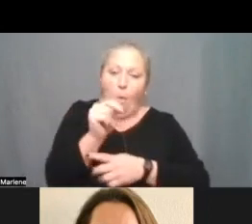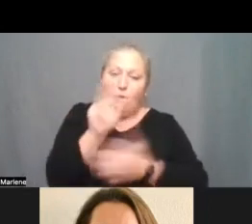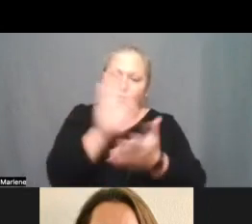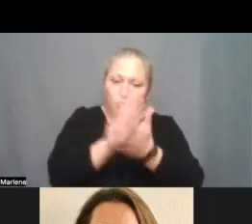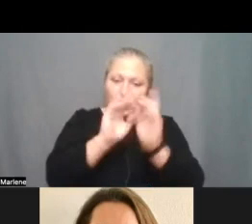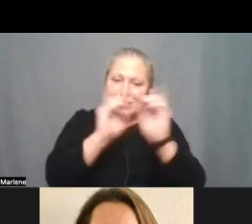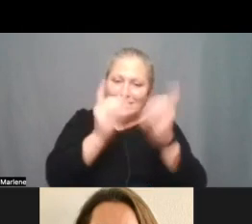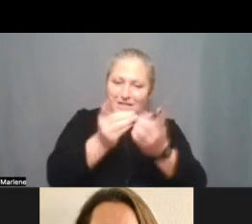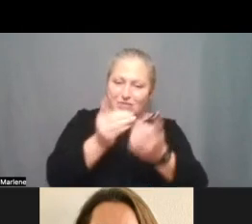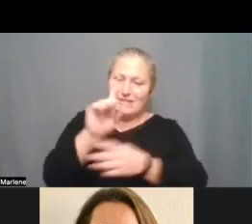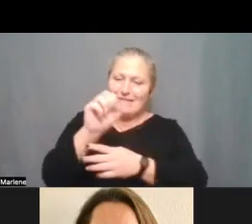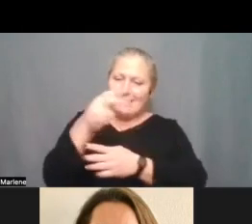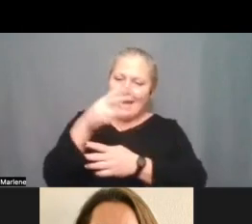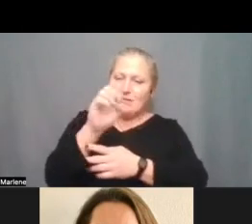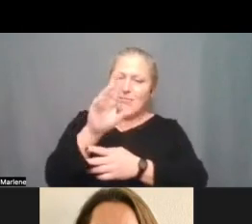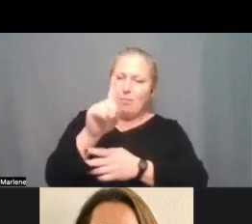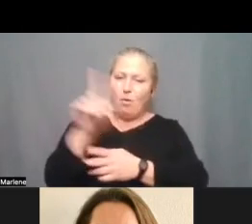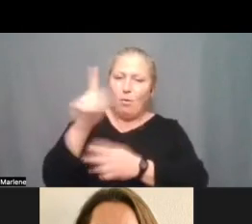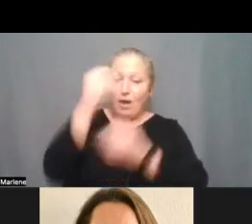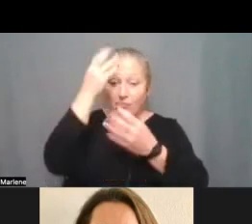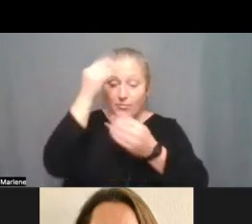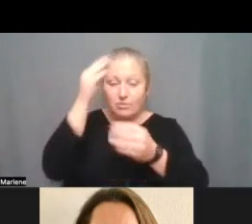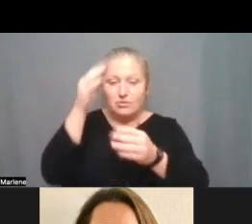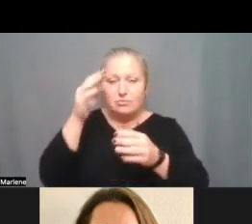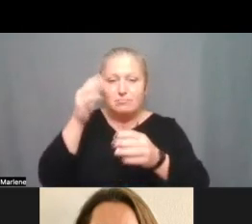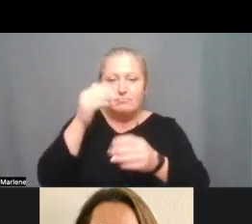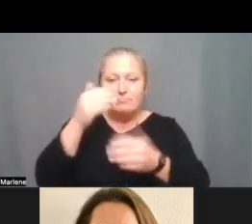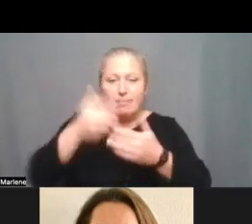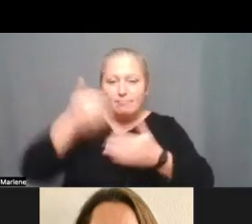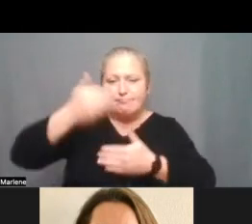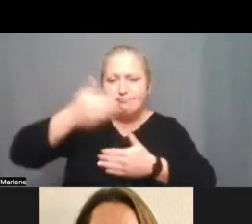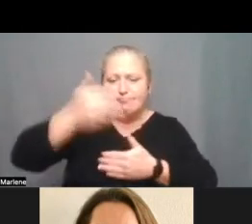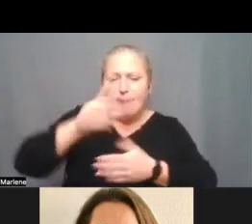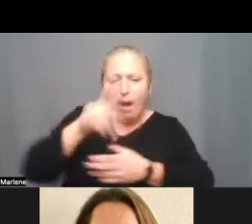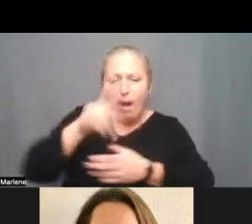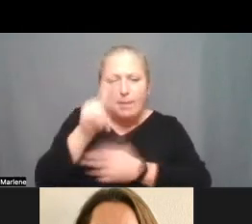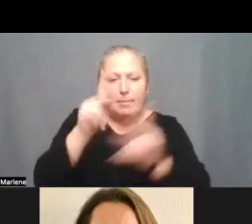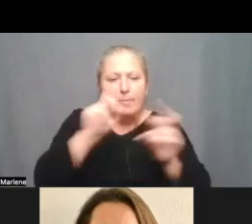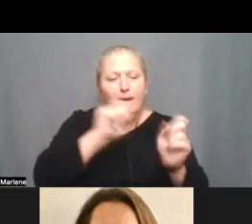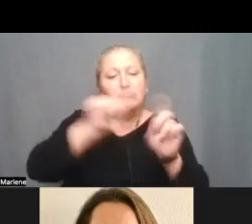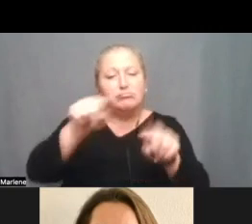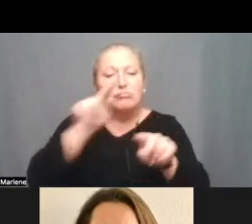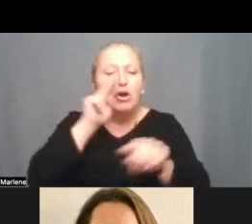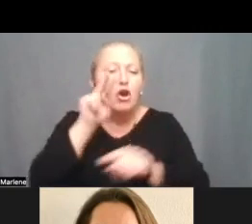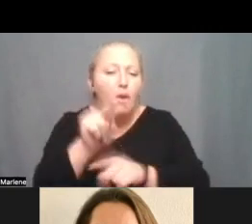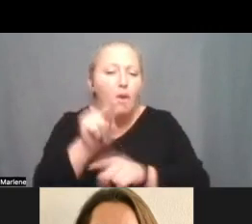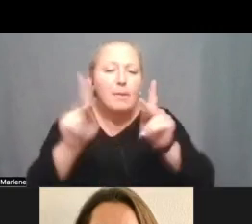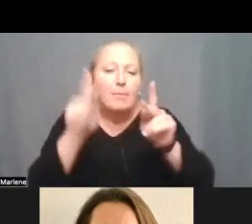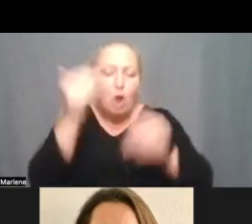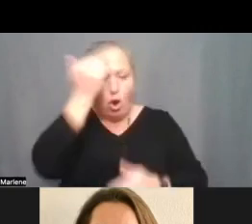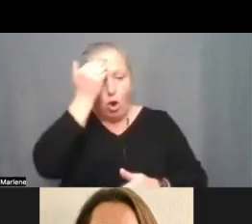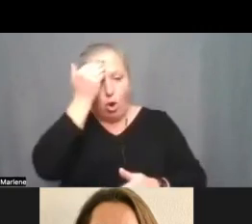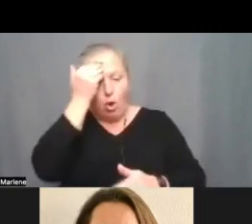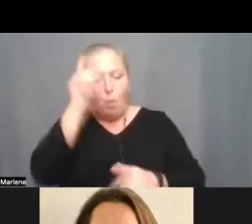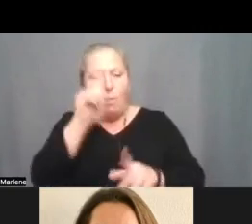dashboard you know where data is um regularly updated and people can go to it and it's just a place where people know where to